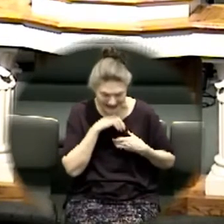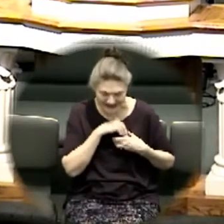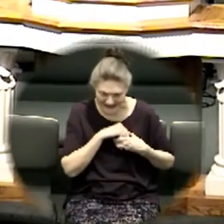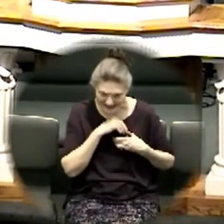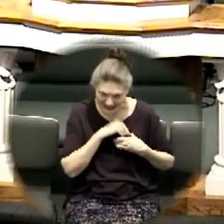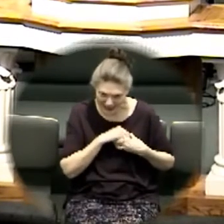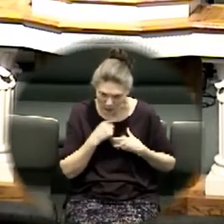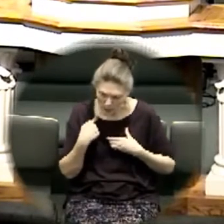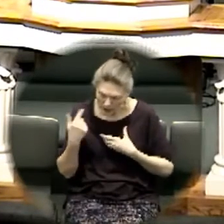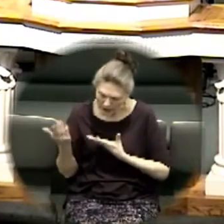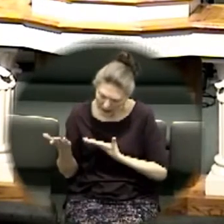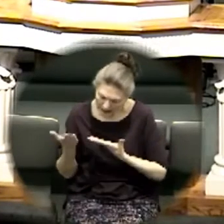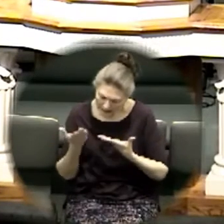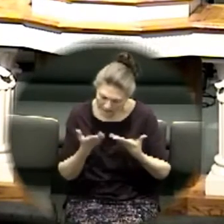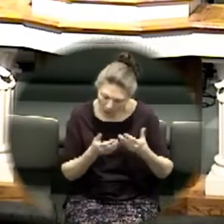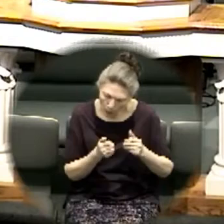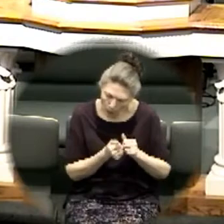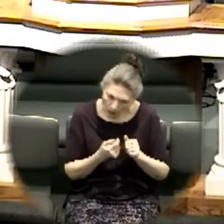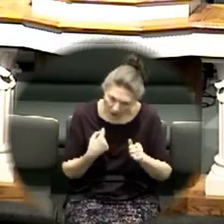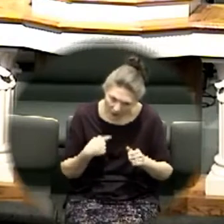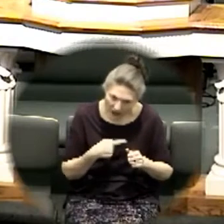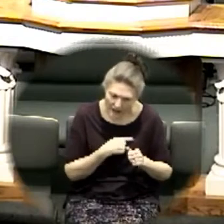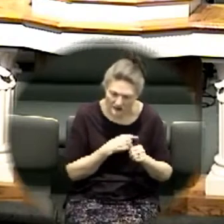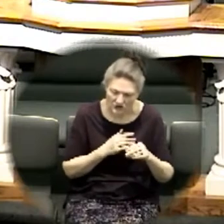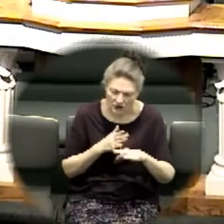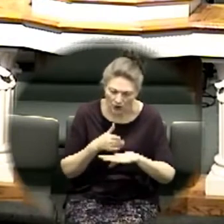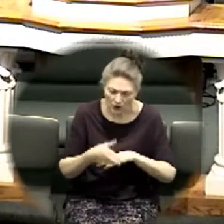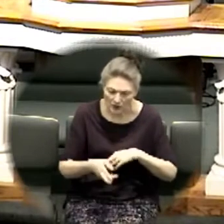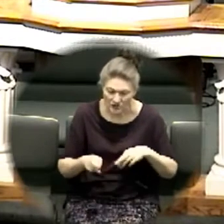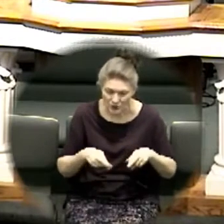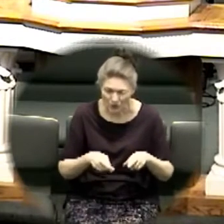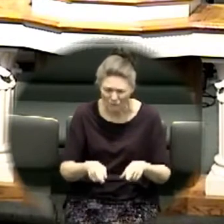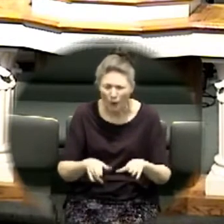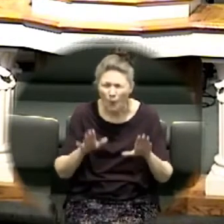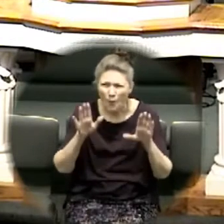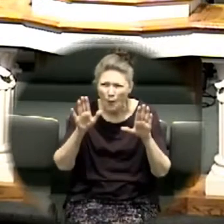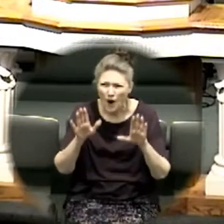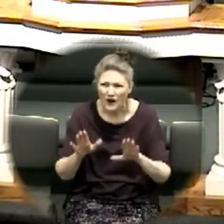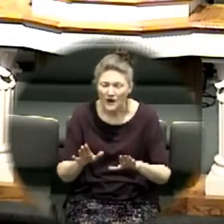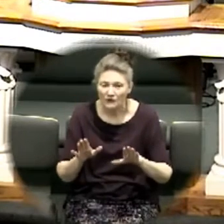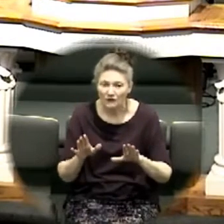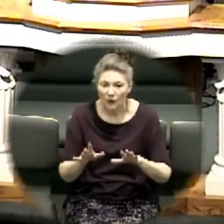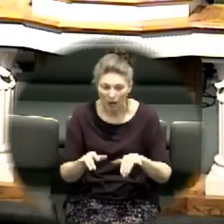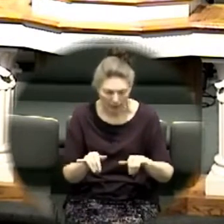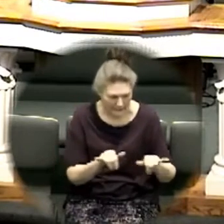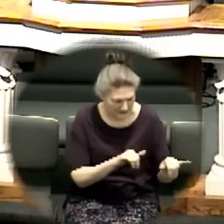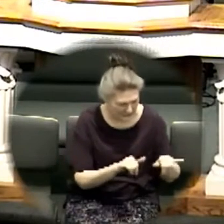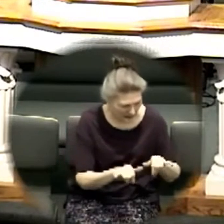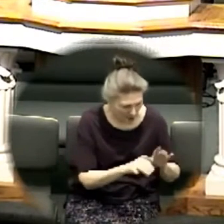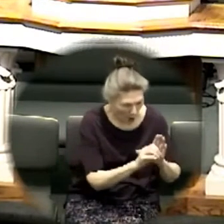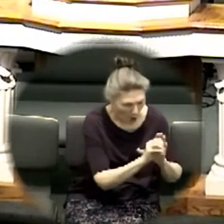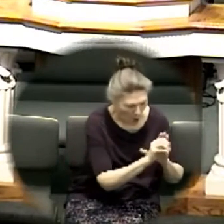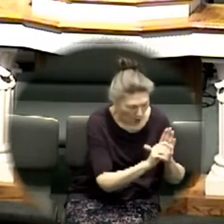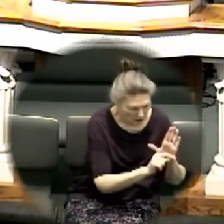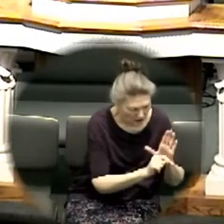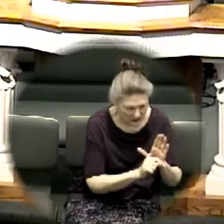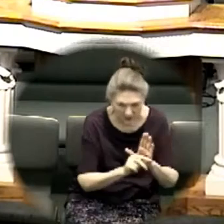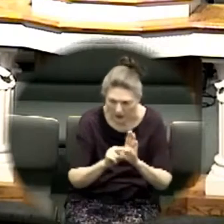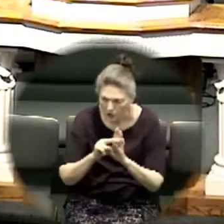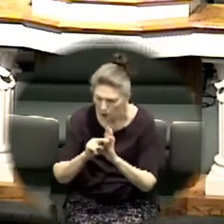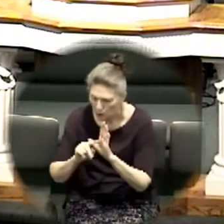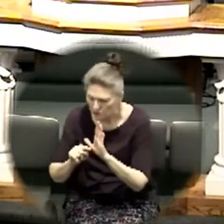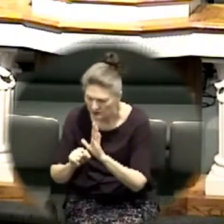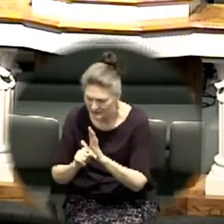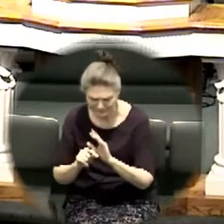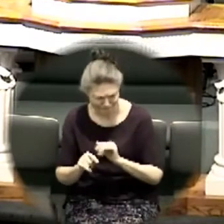carry him with us across the river what an incredible analogy god is saying old testament new testament this is the way we